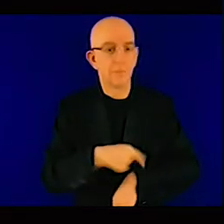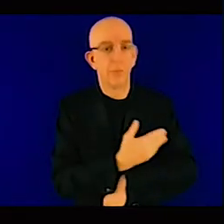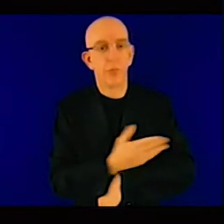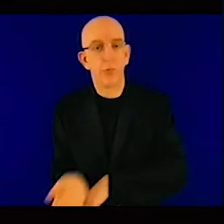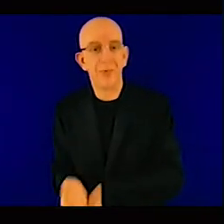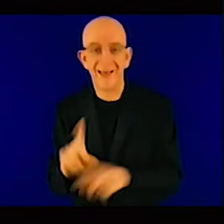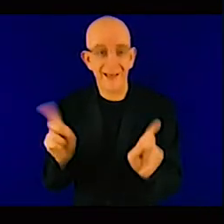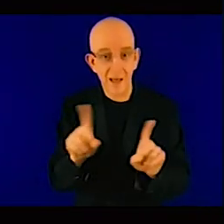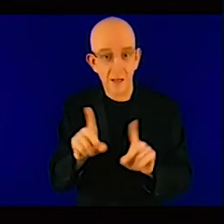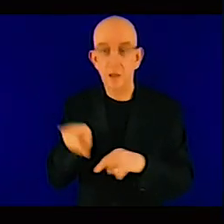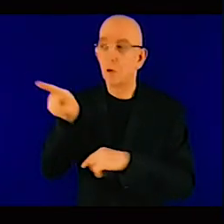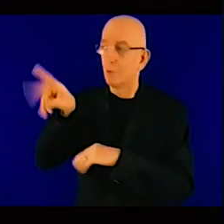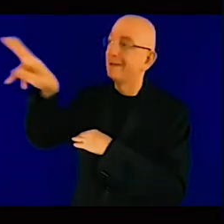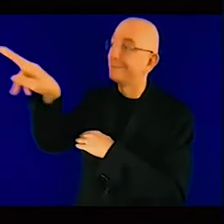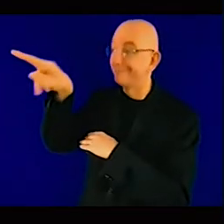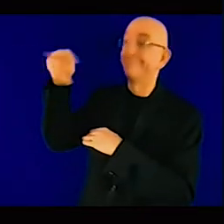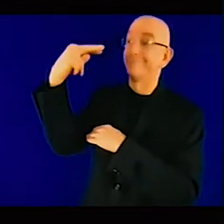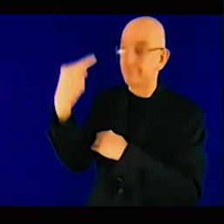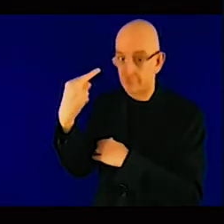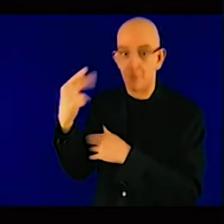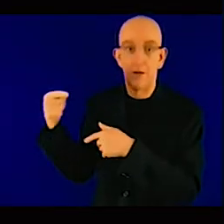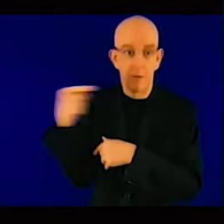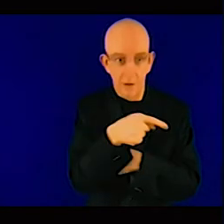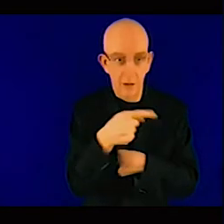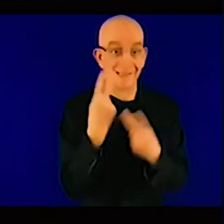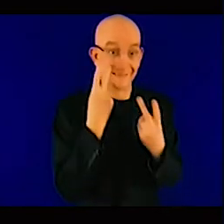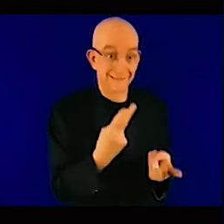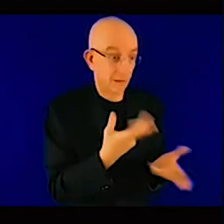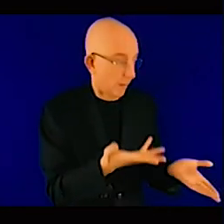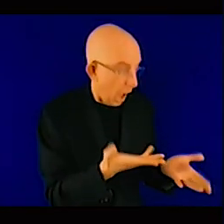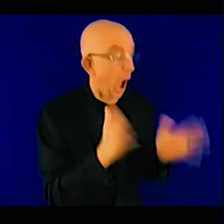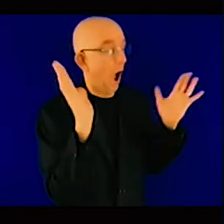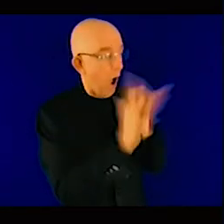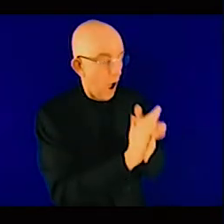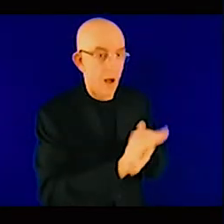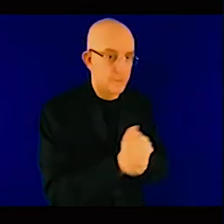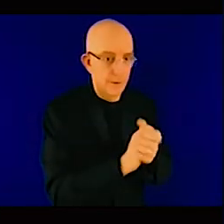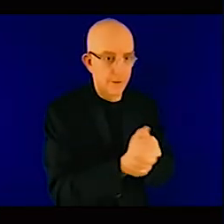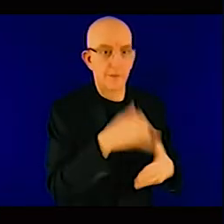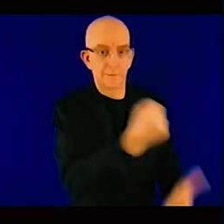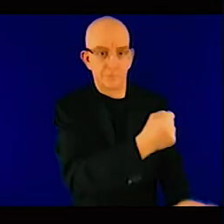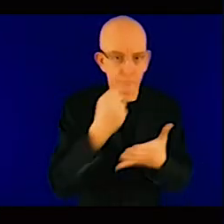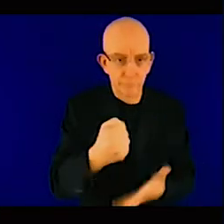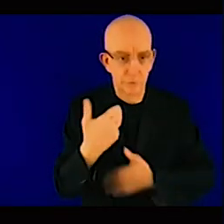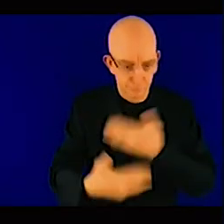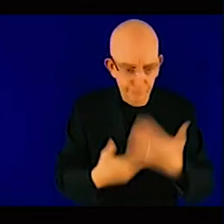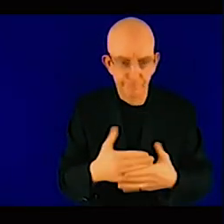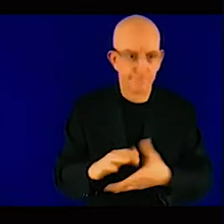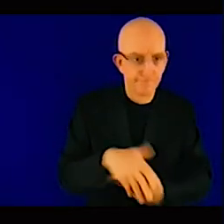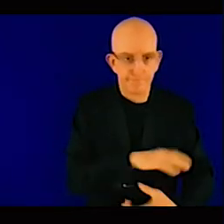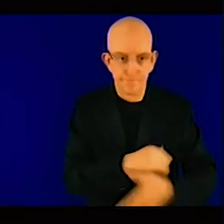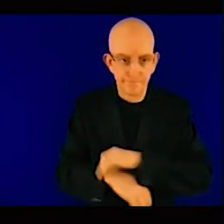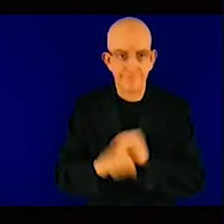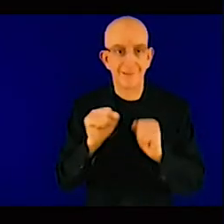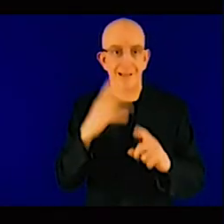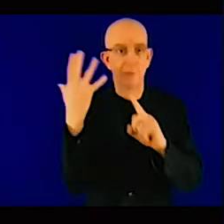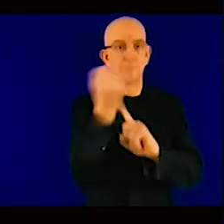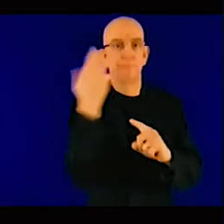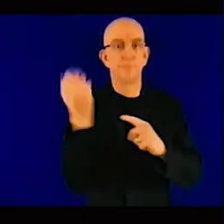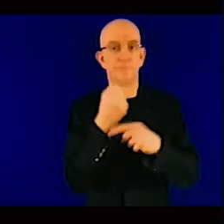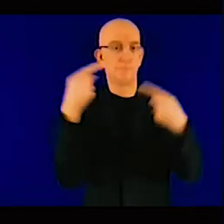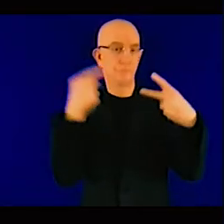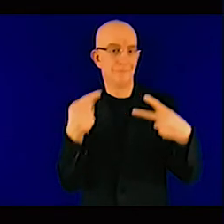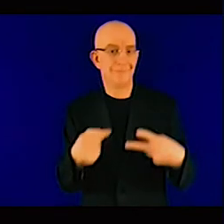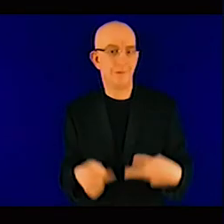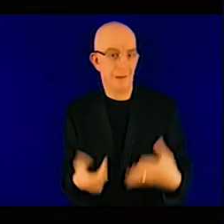is the criteria and if you meet the criteria we will deploy the funds within six